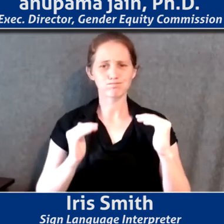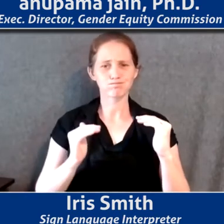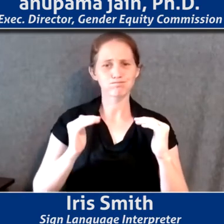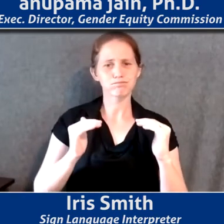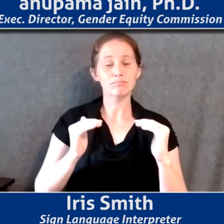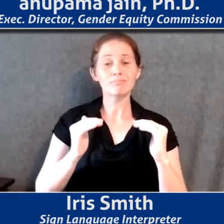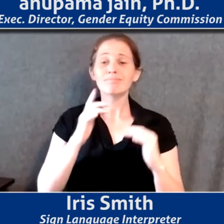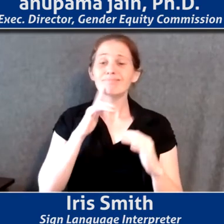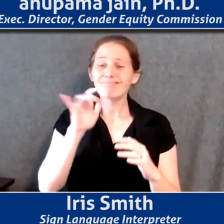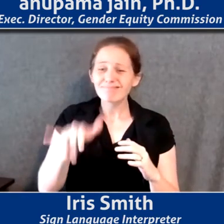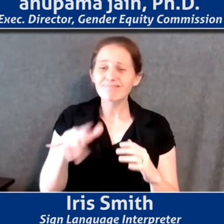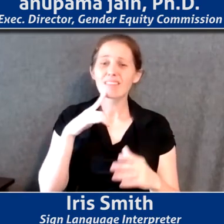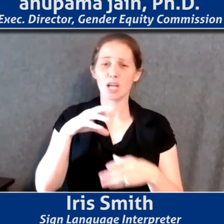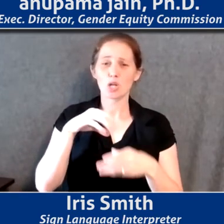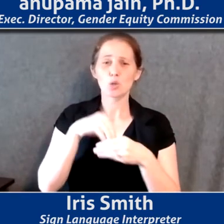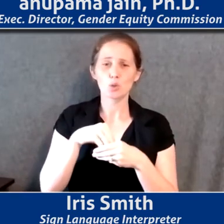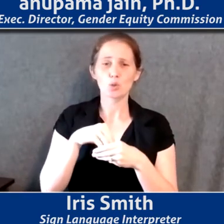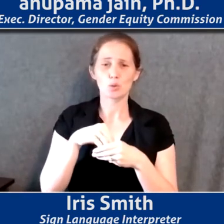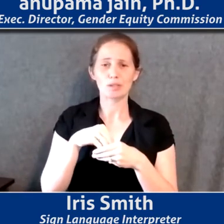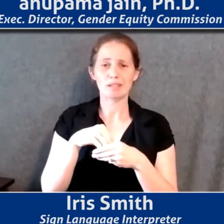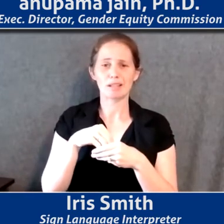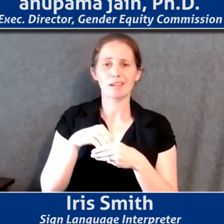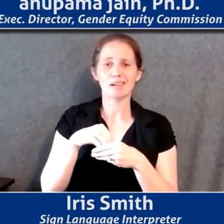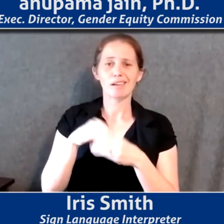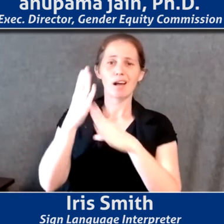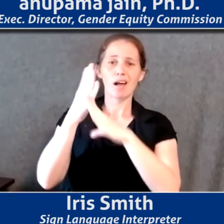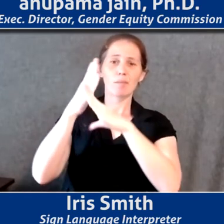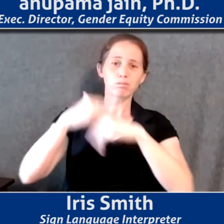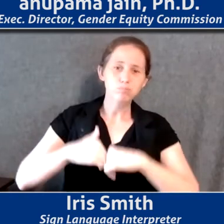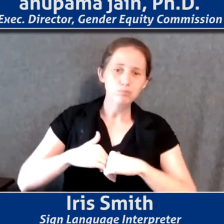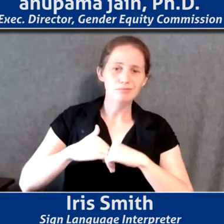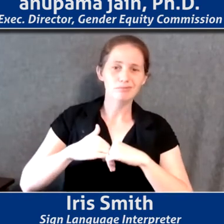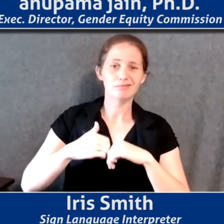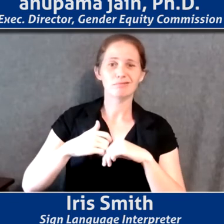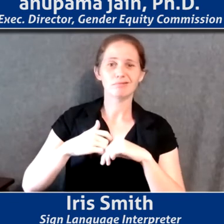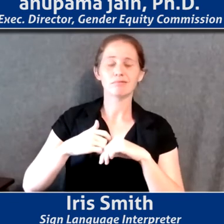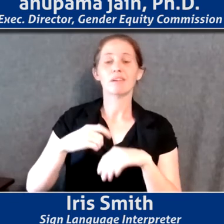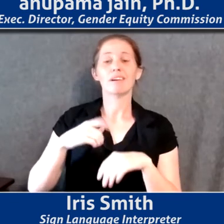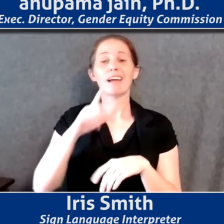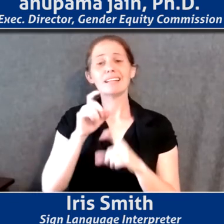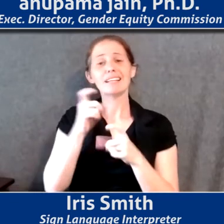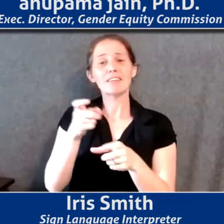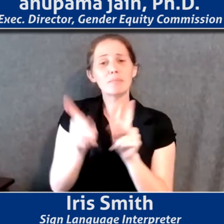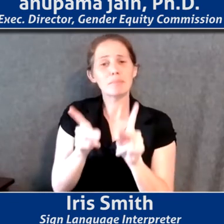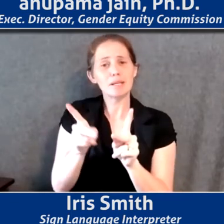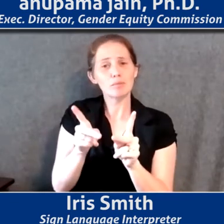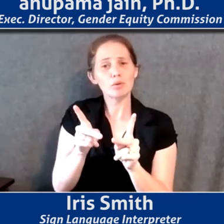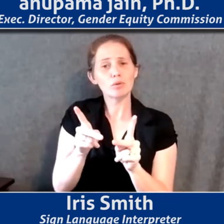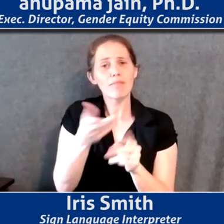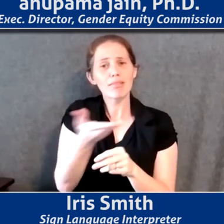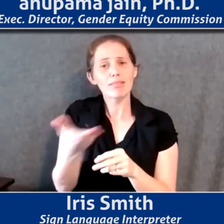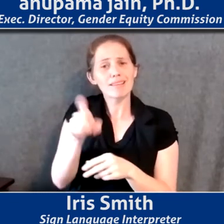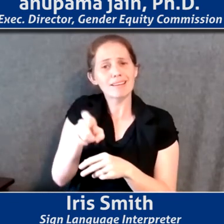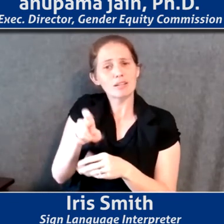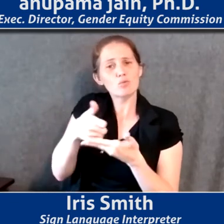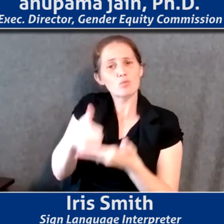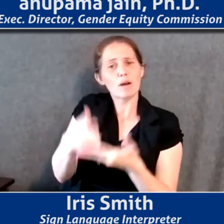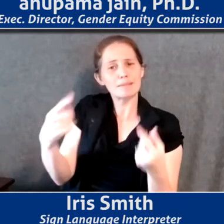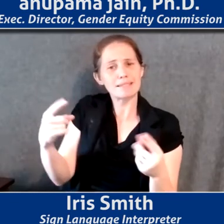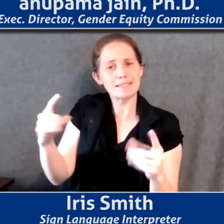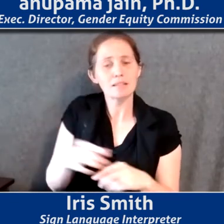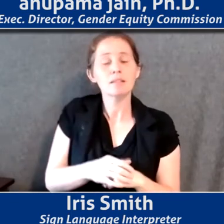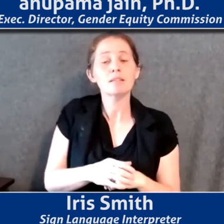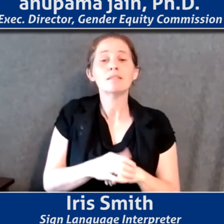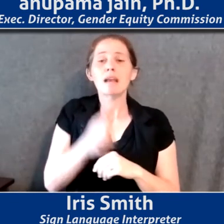that includes removing historical barriers and also giving people what they need to succeed, rather than equality,